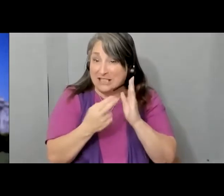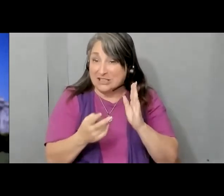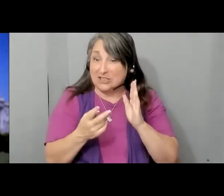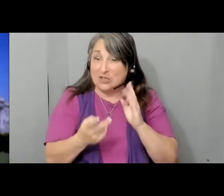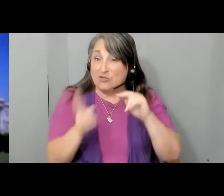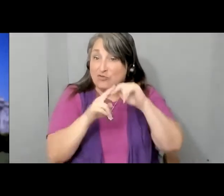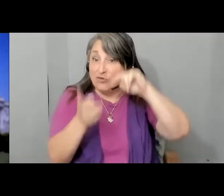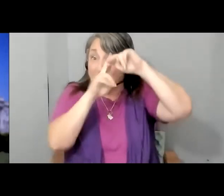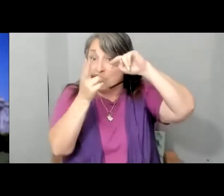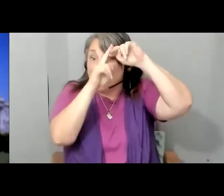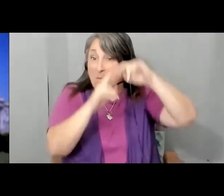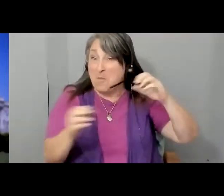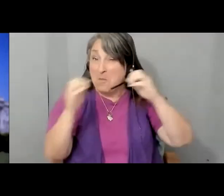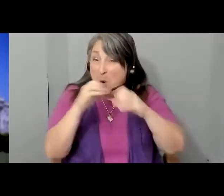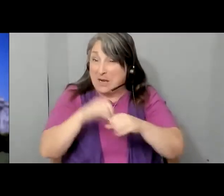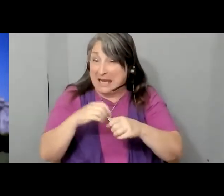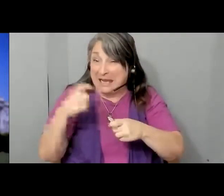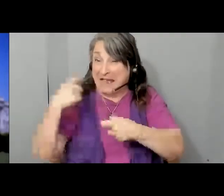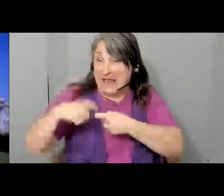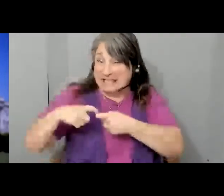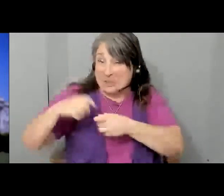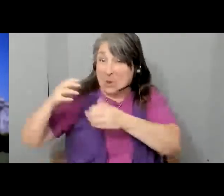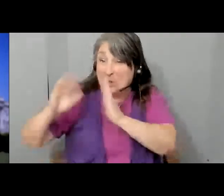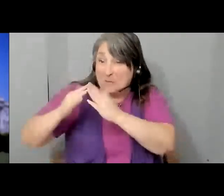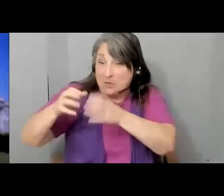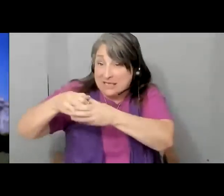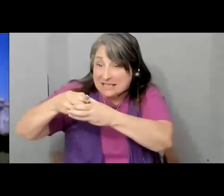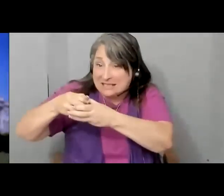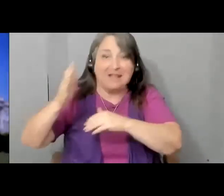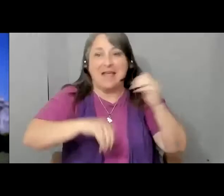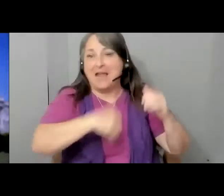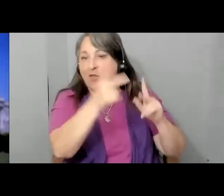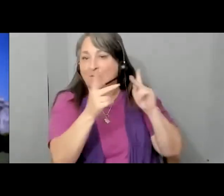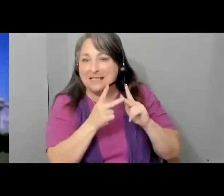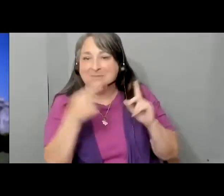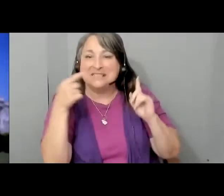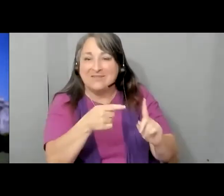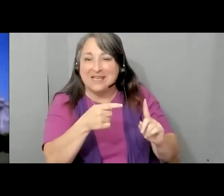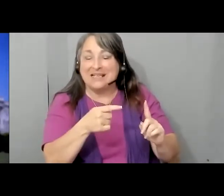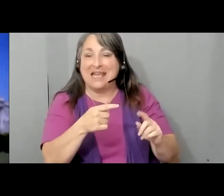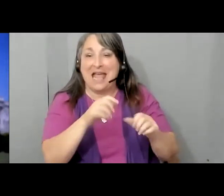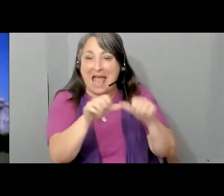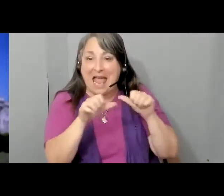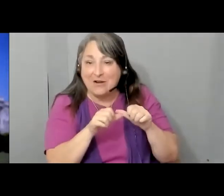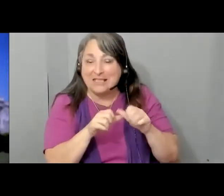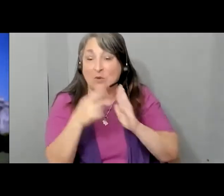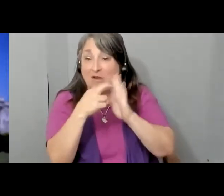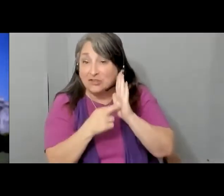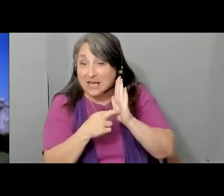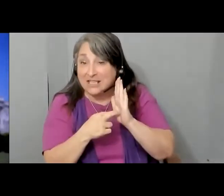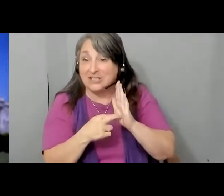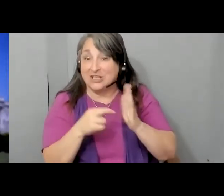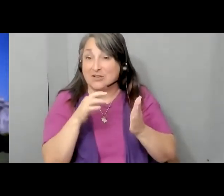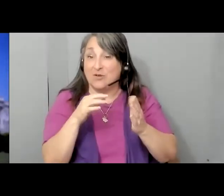registration grew by a higher proportion in Latino communities than in other places. Specifically, in Latino areas,